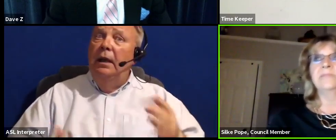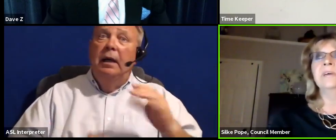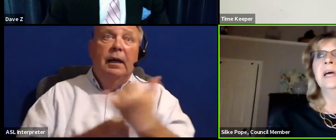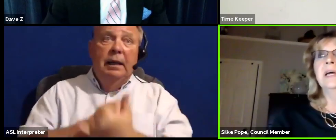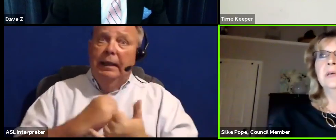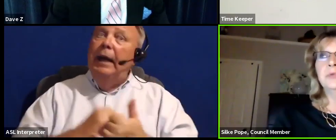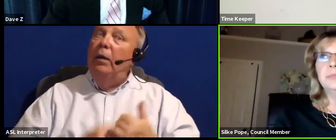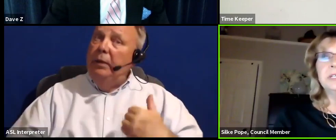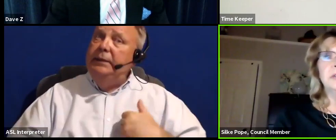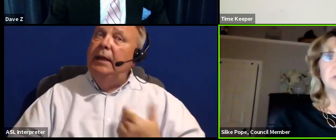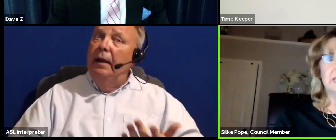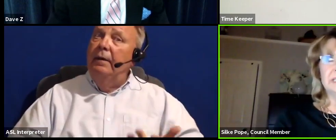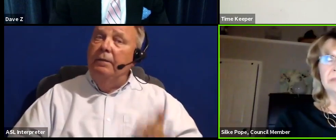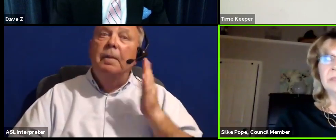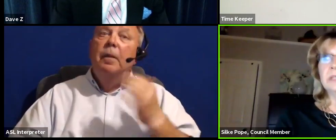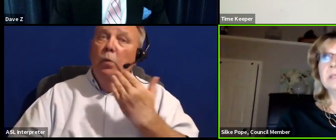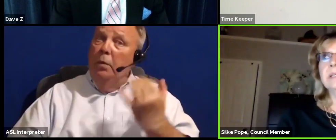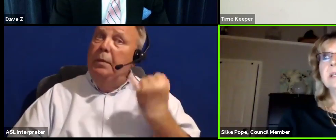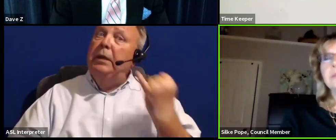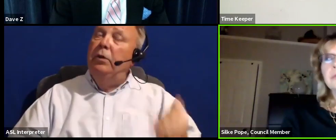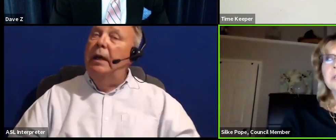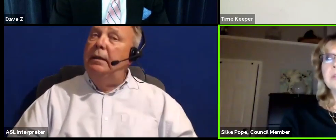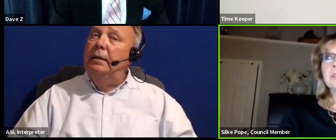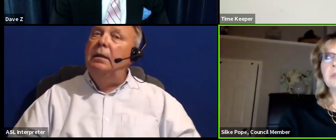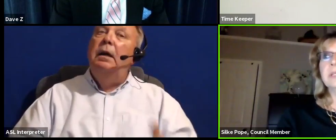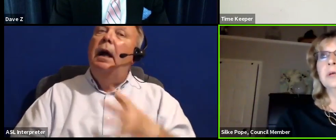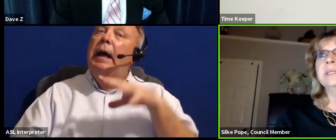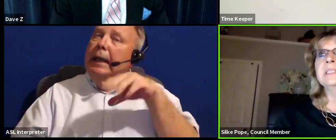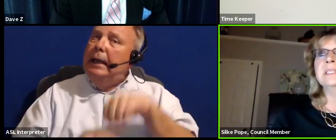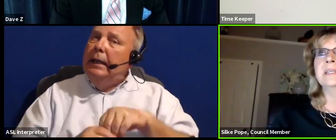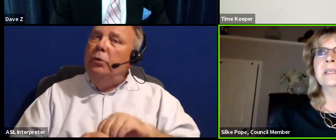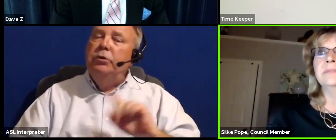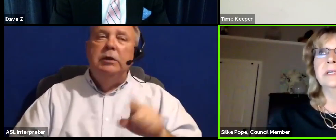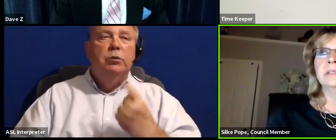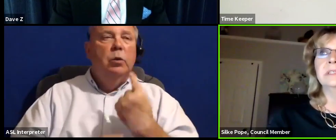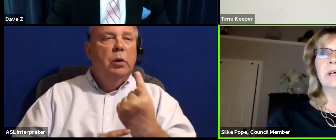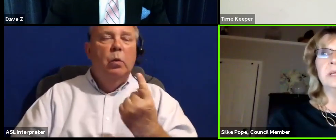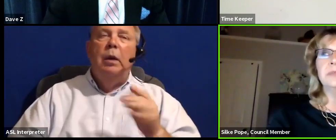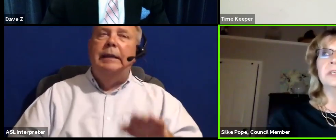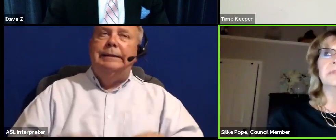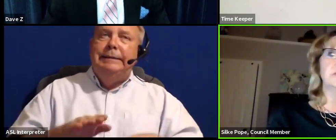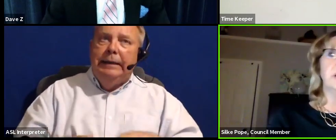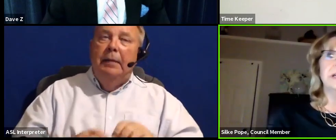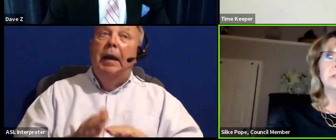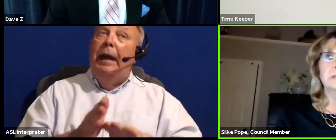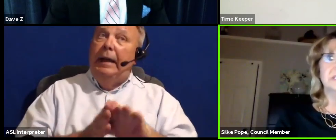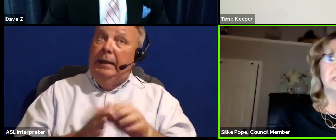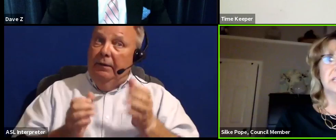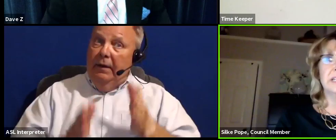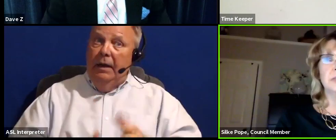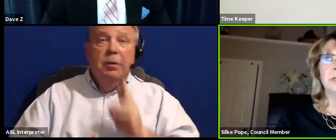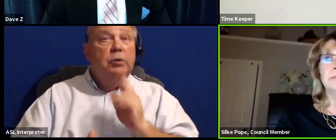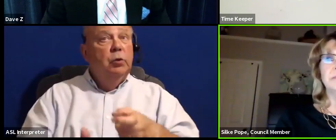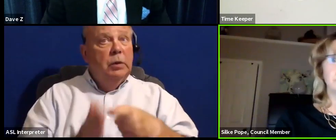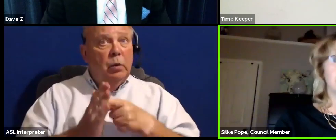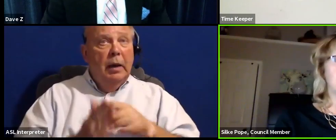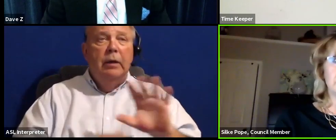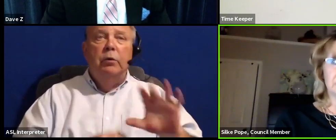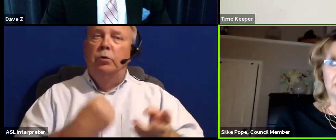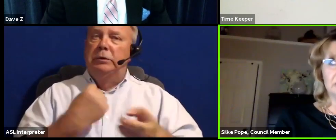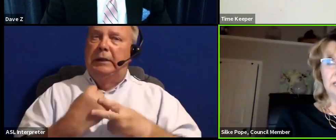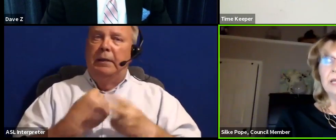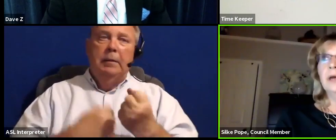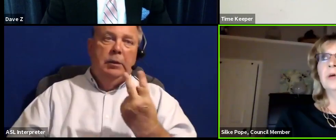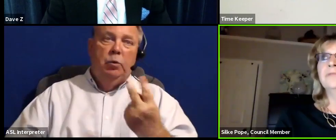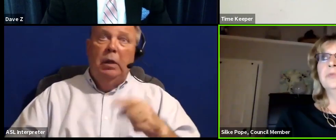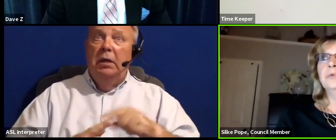have, would be a good idea. Inclusionary zoning law means that developers are required to set aside 12 to 15